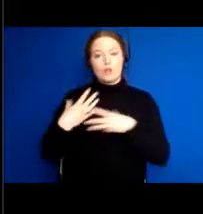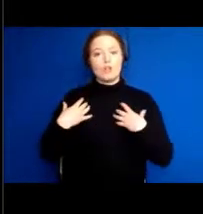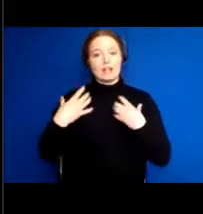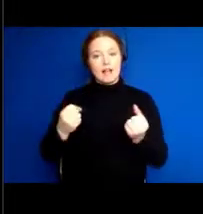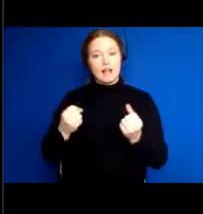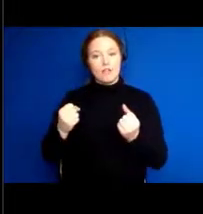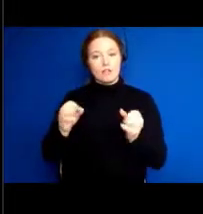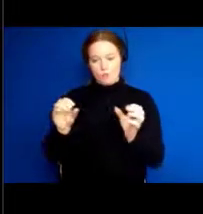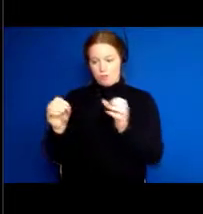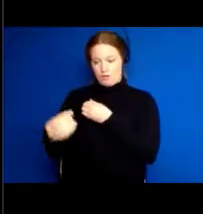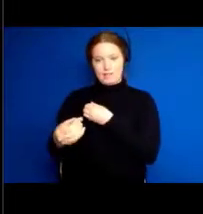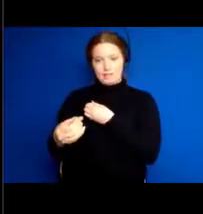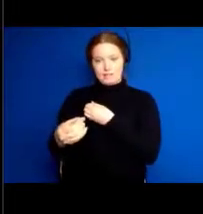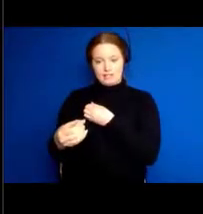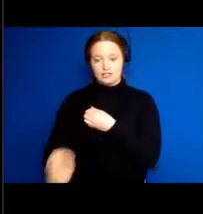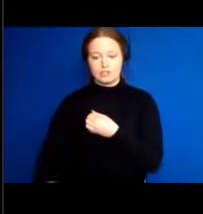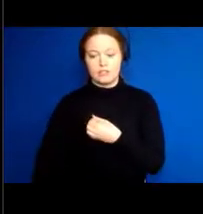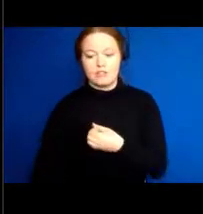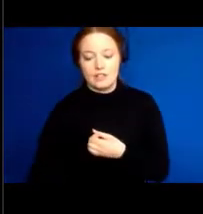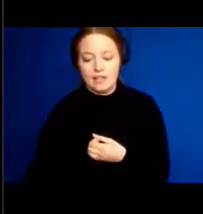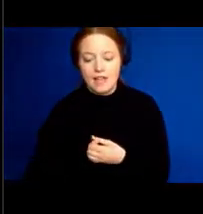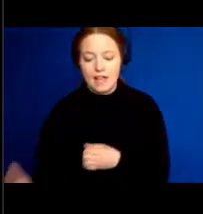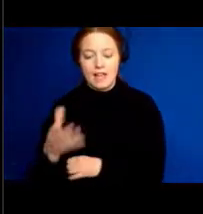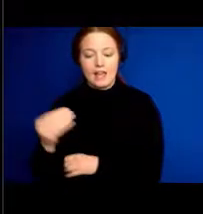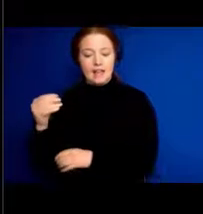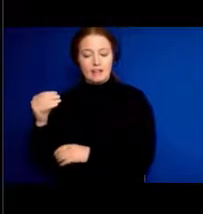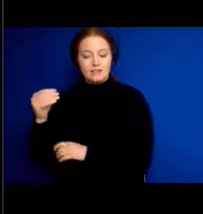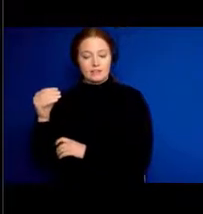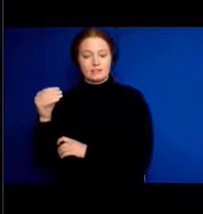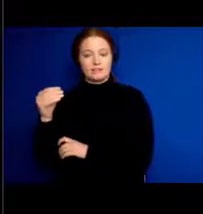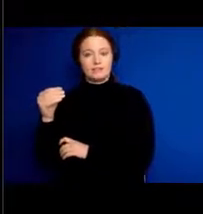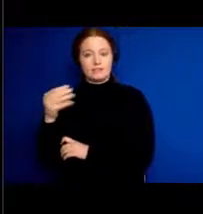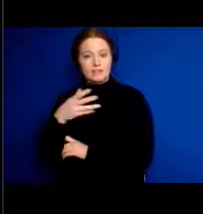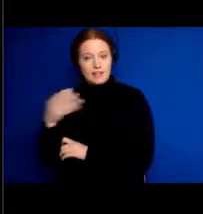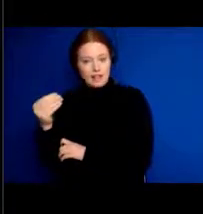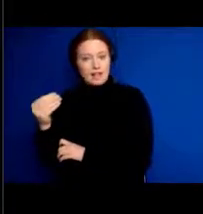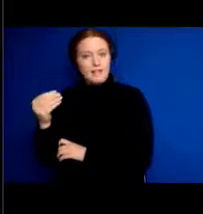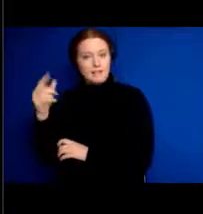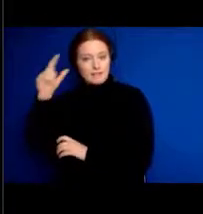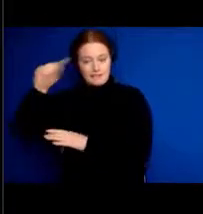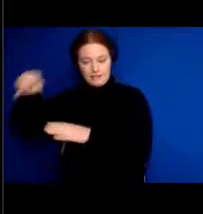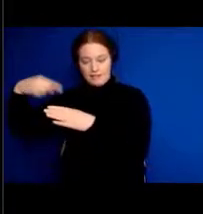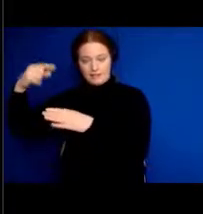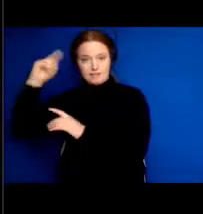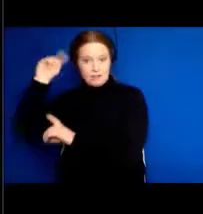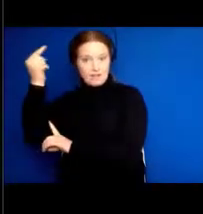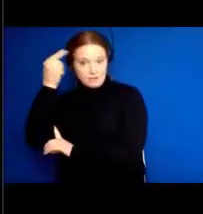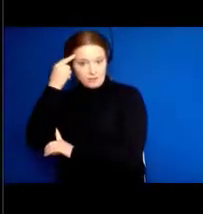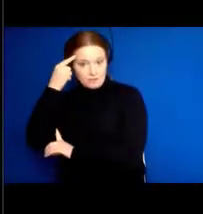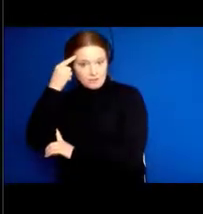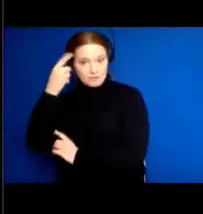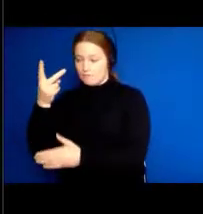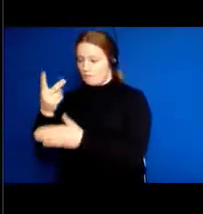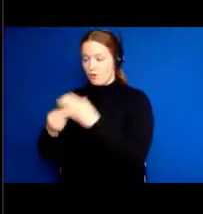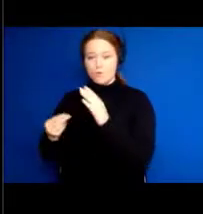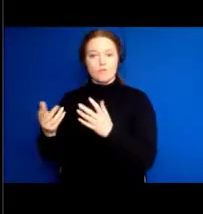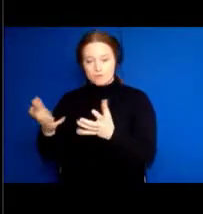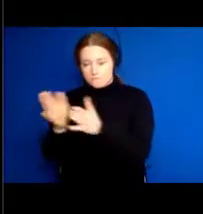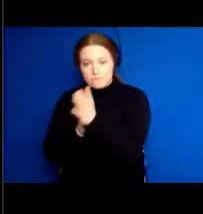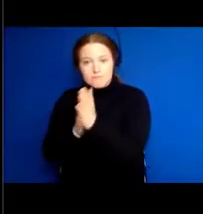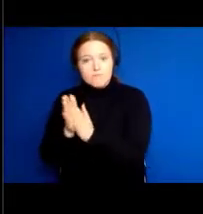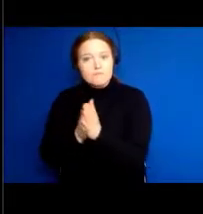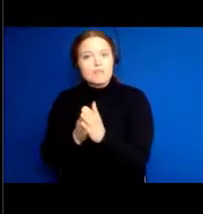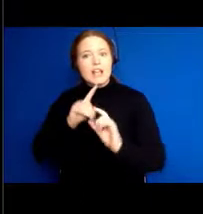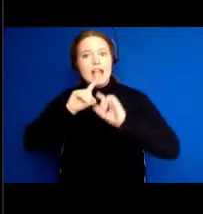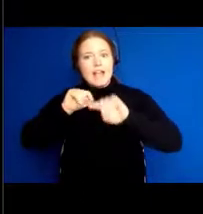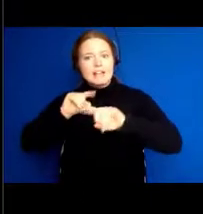Communities or Dementia-Friendly Canada, this is about changing the world so that it's not so hard to get out